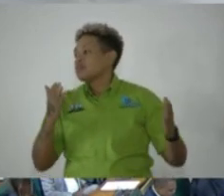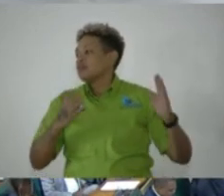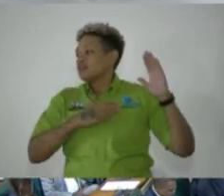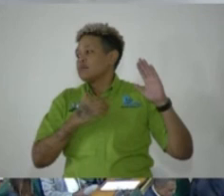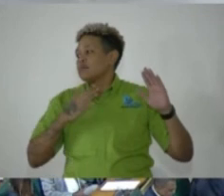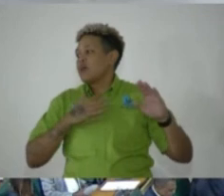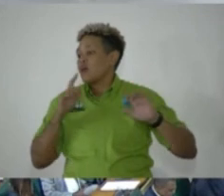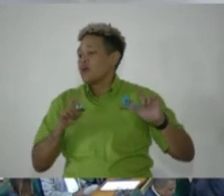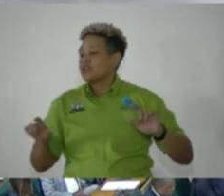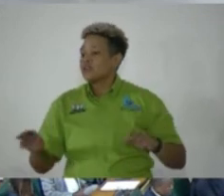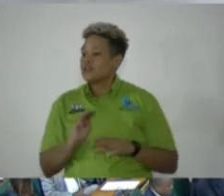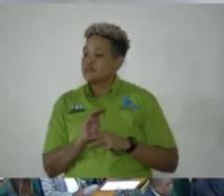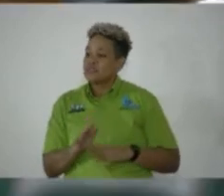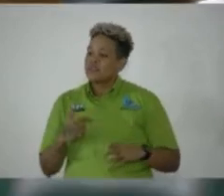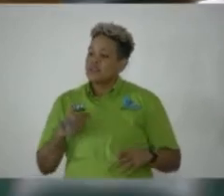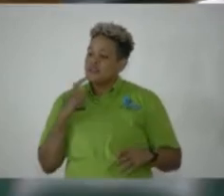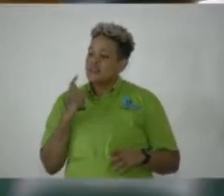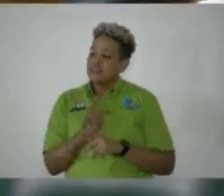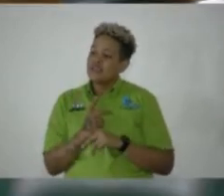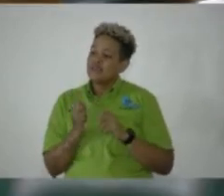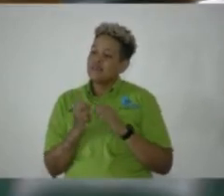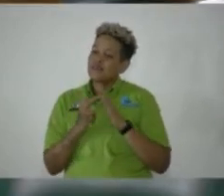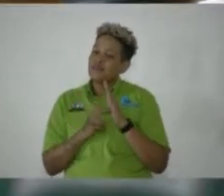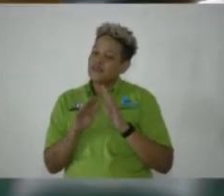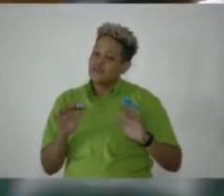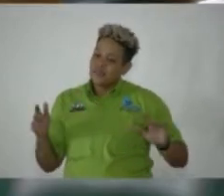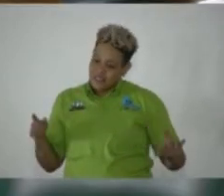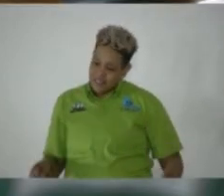question to the Minister, so that I'm in keeping with the standing orders...